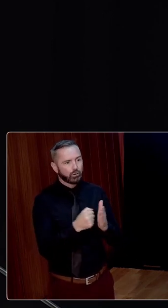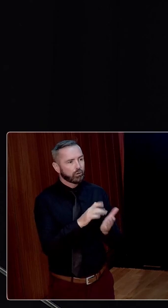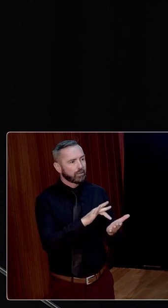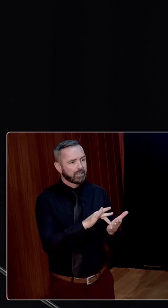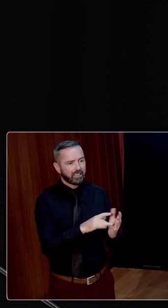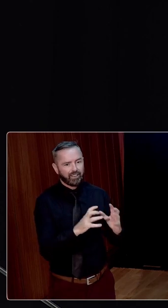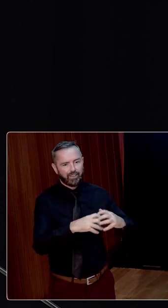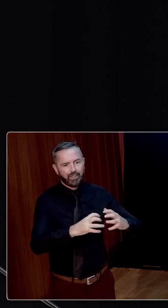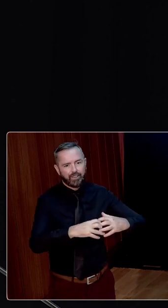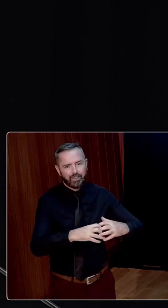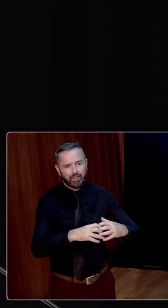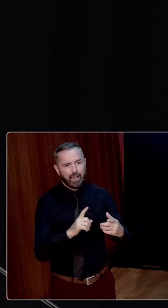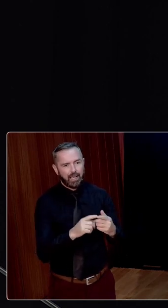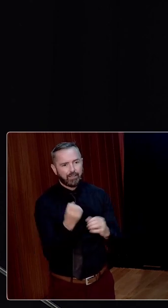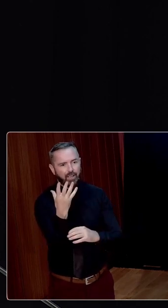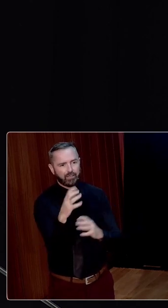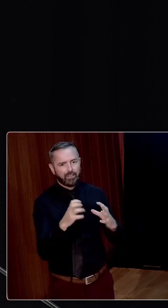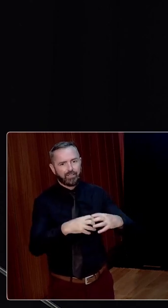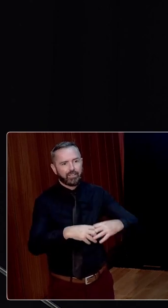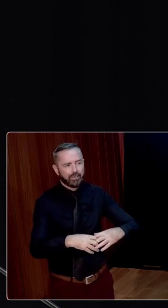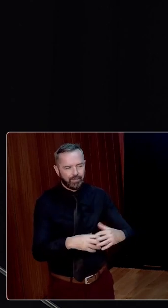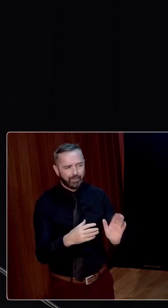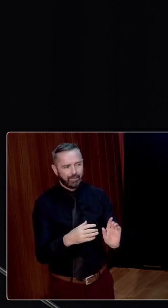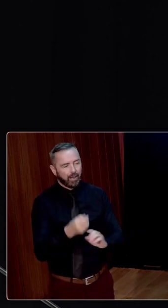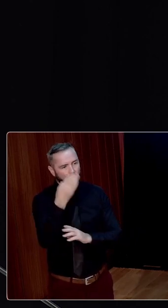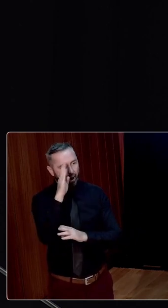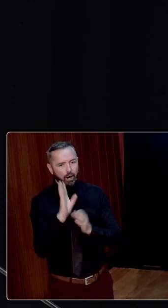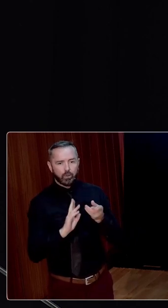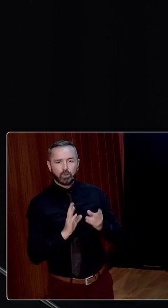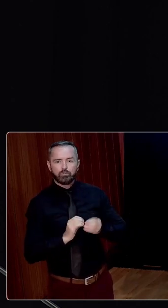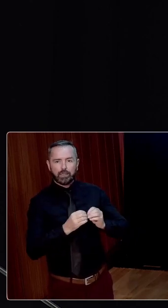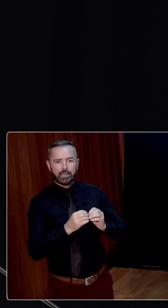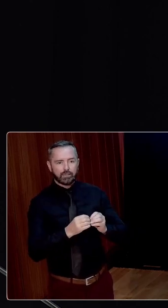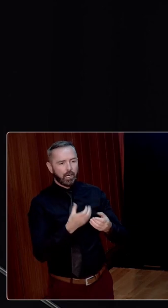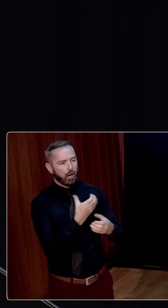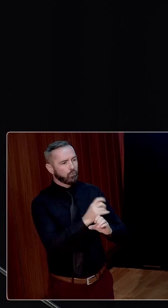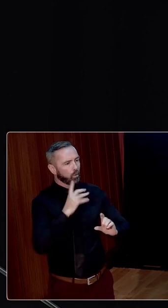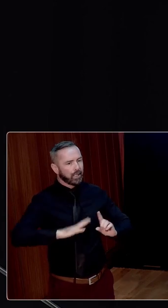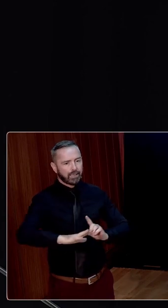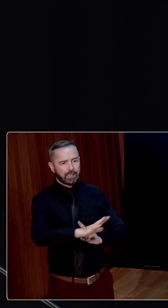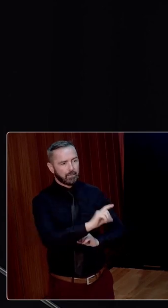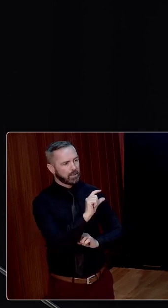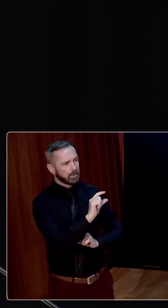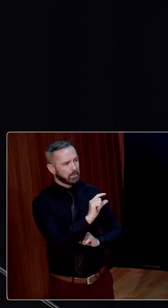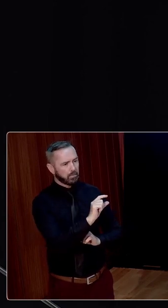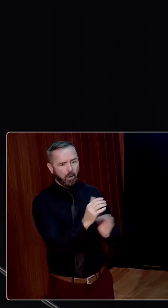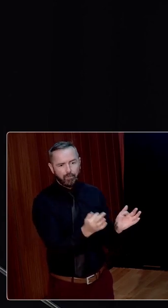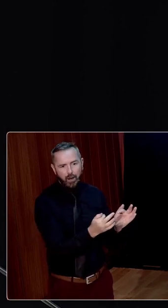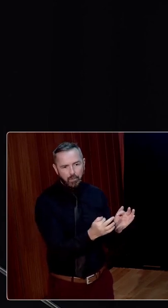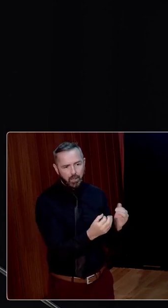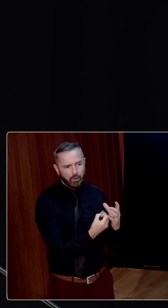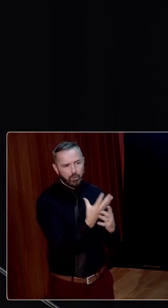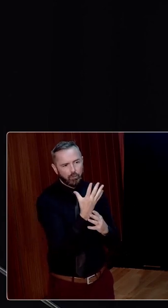and their degrading factories, the Irish would create a vibrant rural landscape of small homesteads